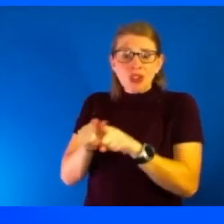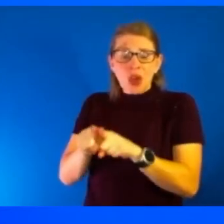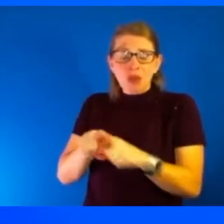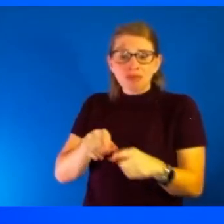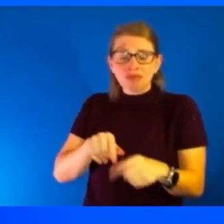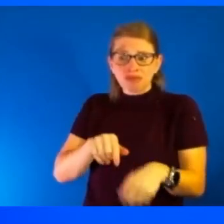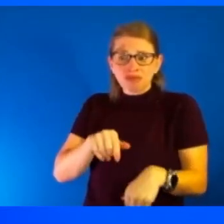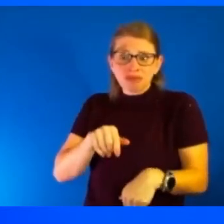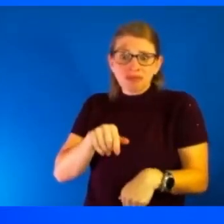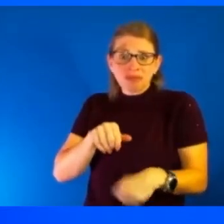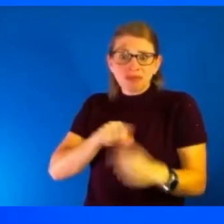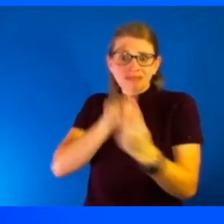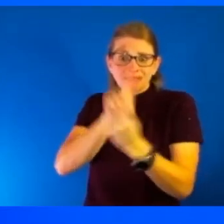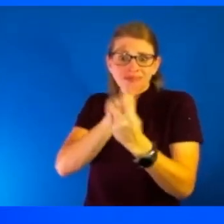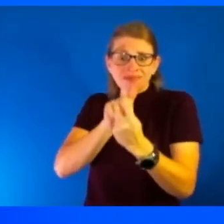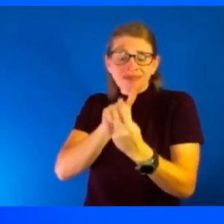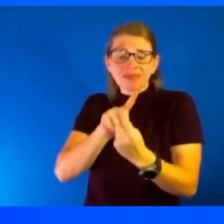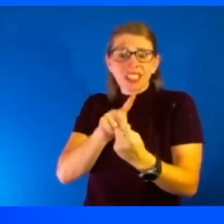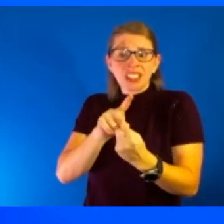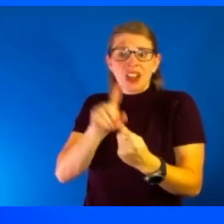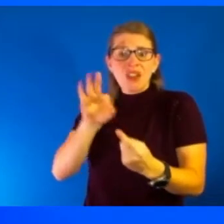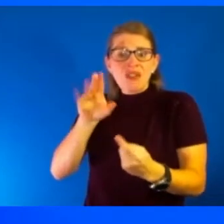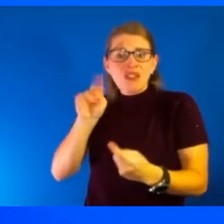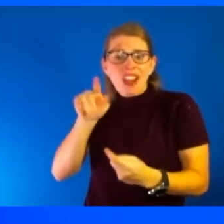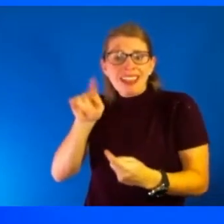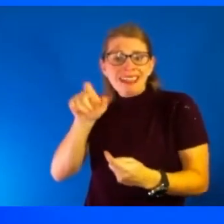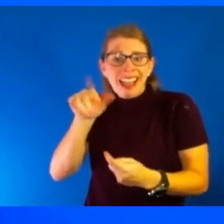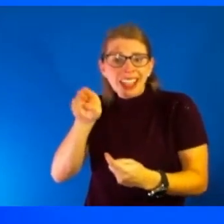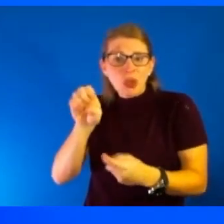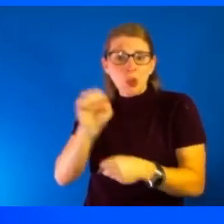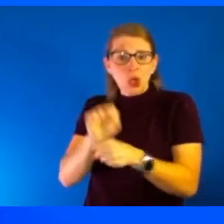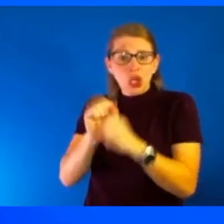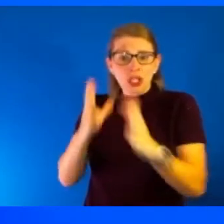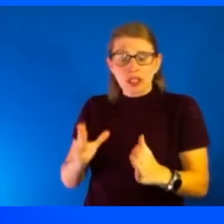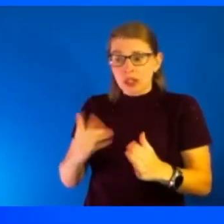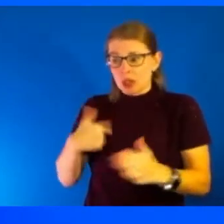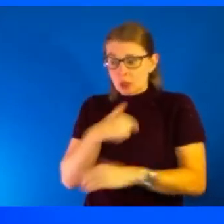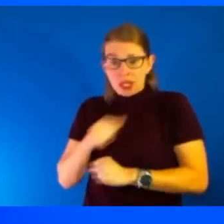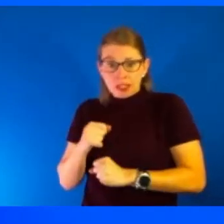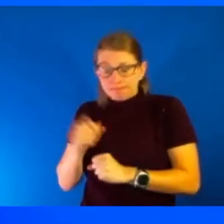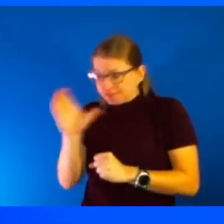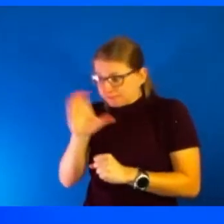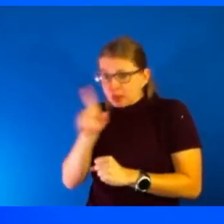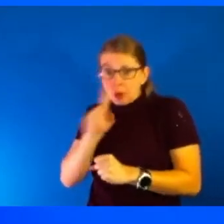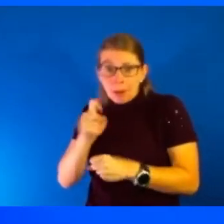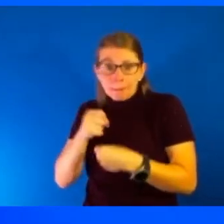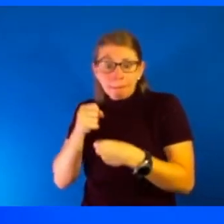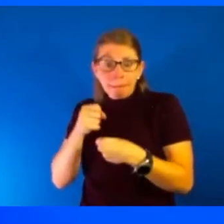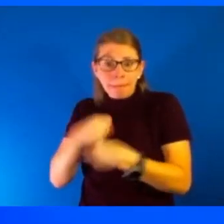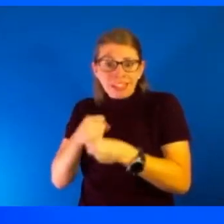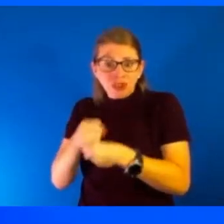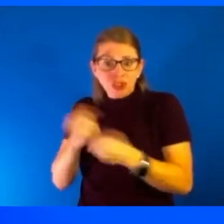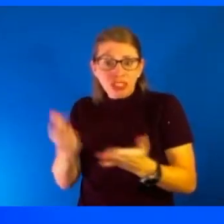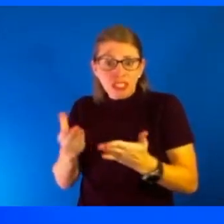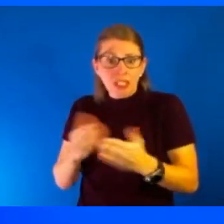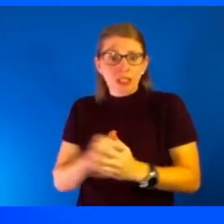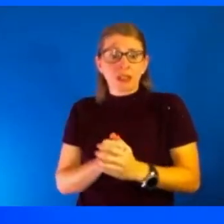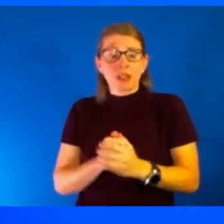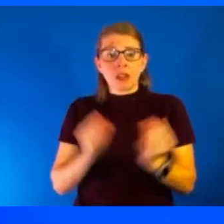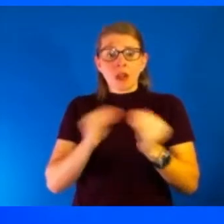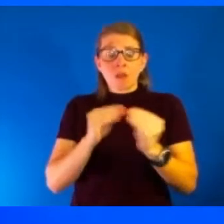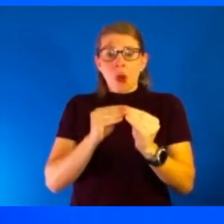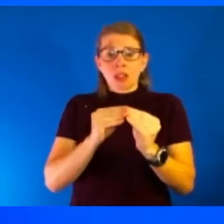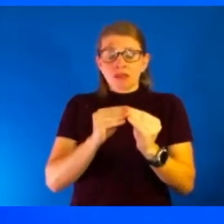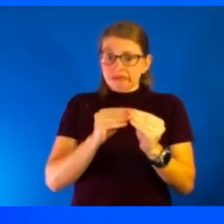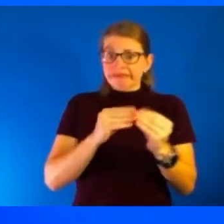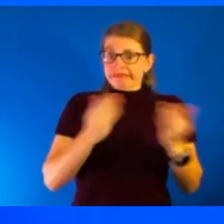we're working hard and investing and increasing domestic manufacturing. We're also getting warm base manufacturing lines